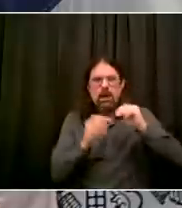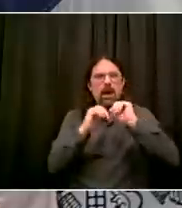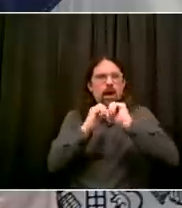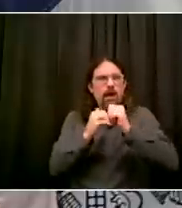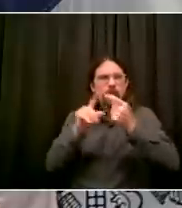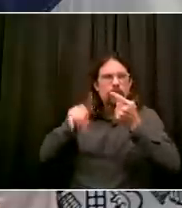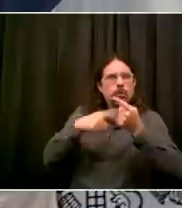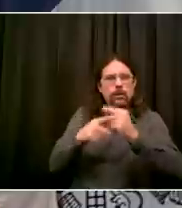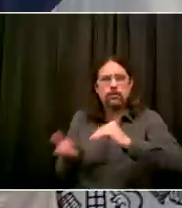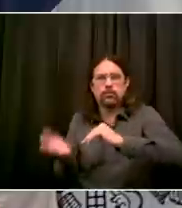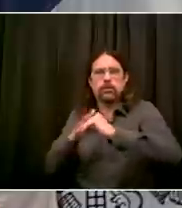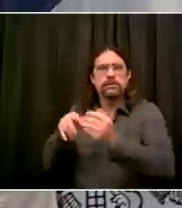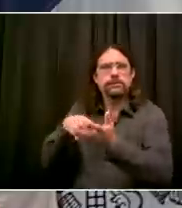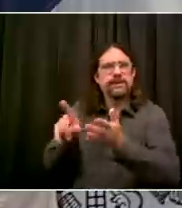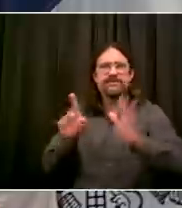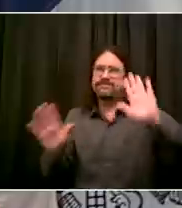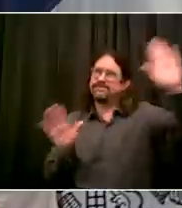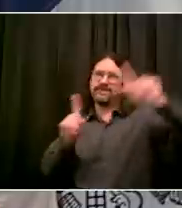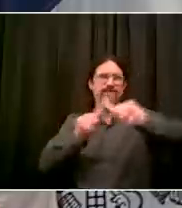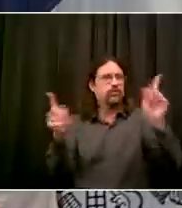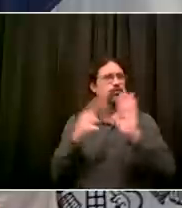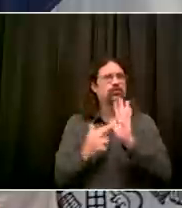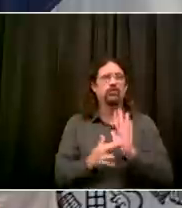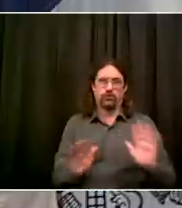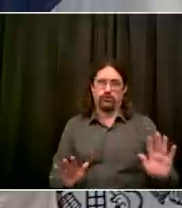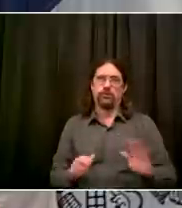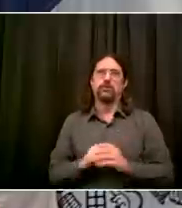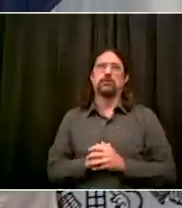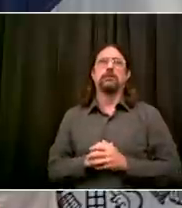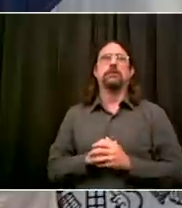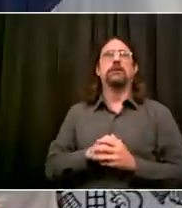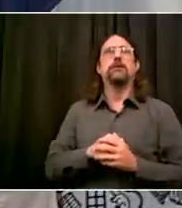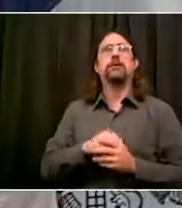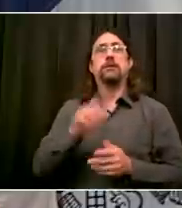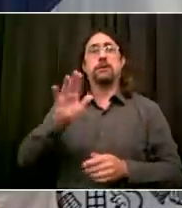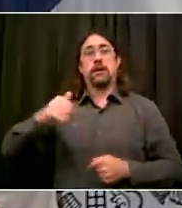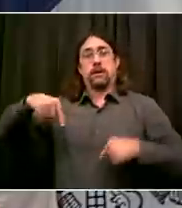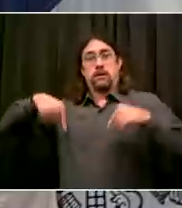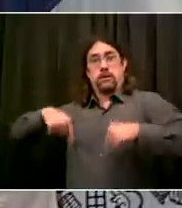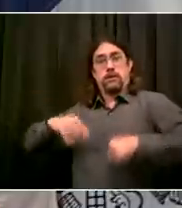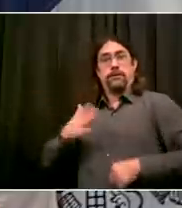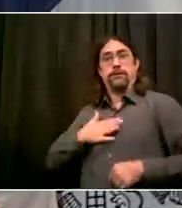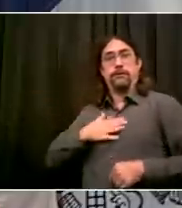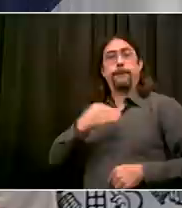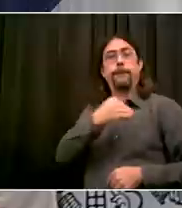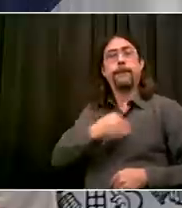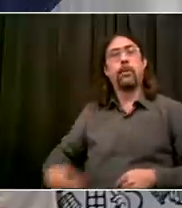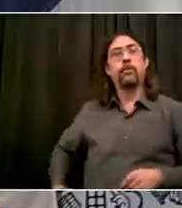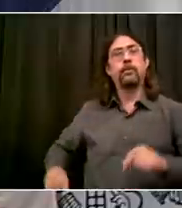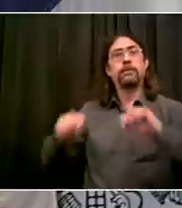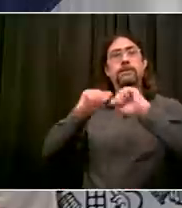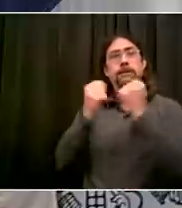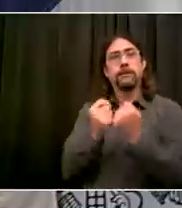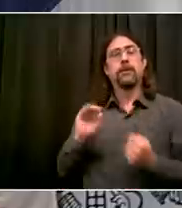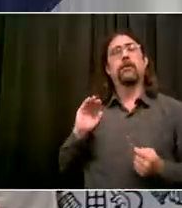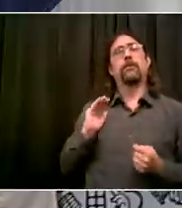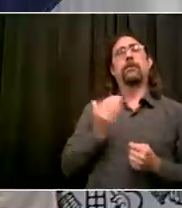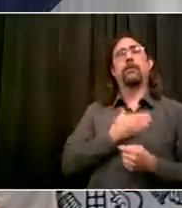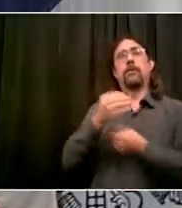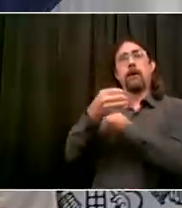personnel, but the budget of the mayor's office has gone down now 12% since